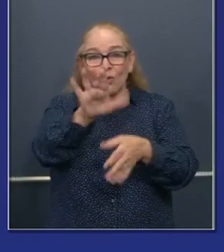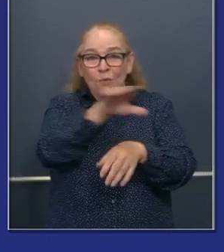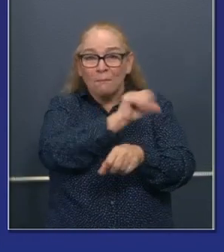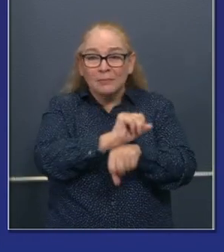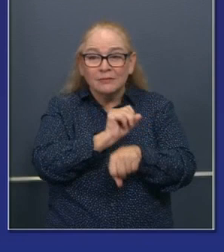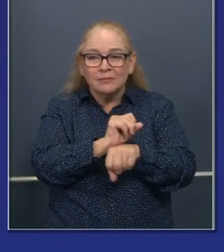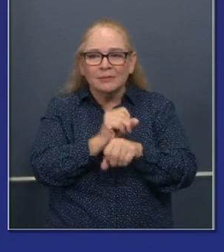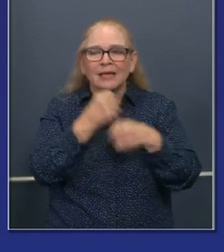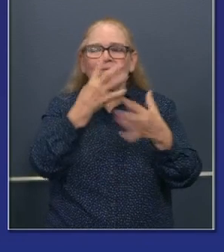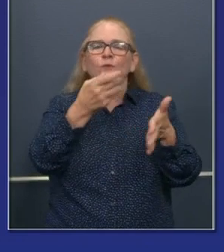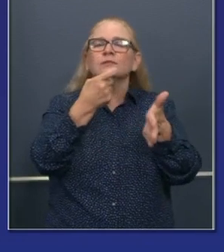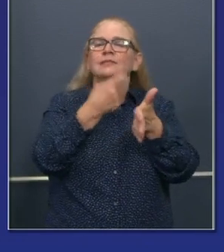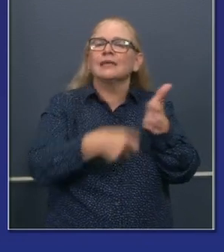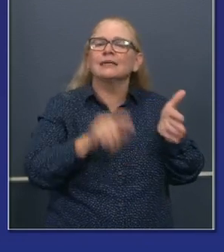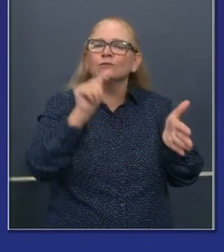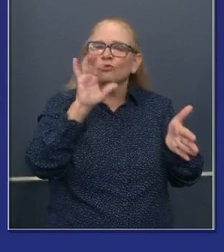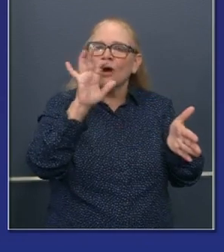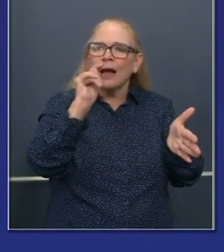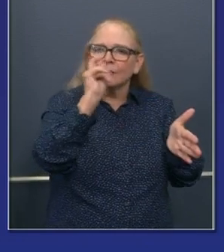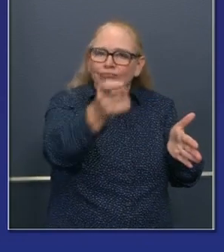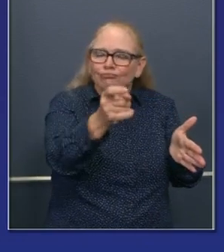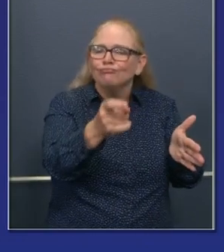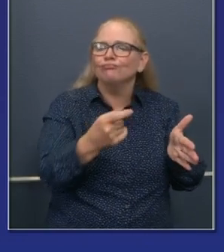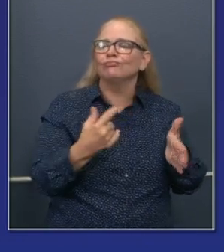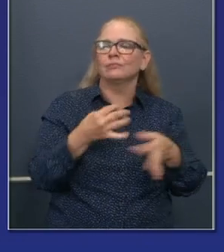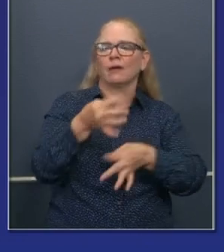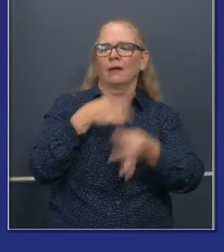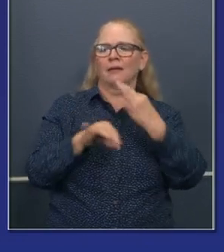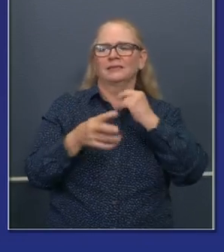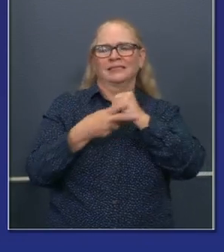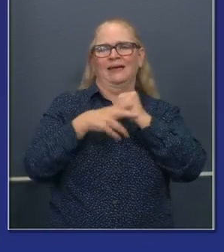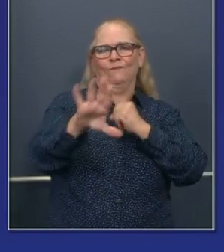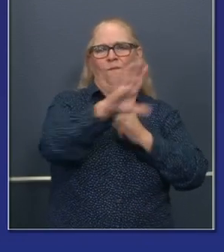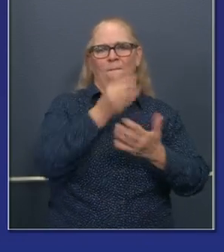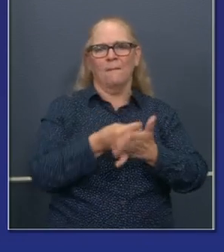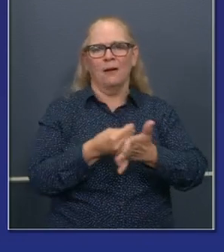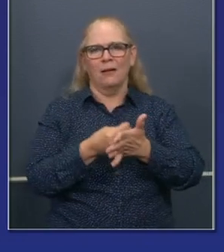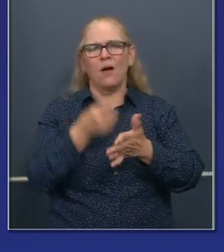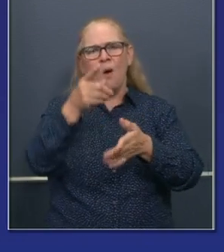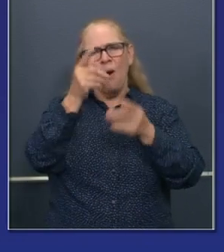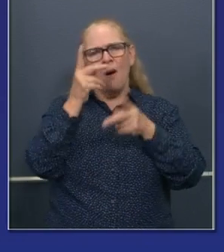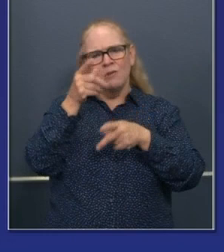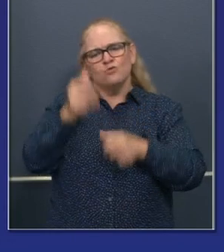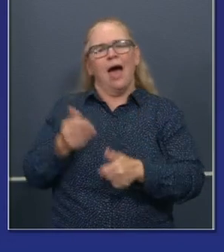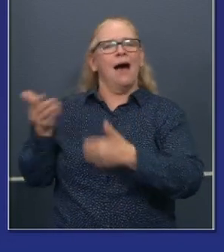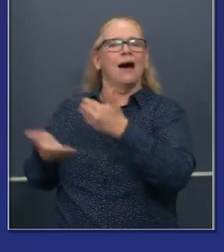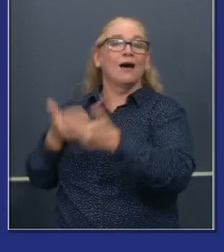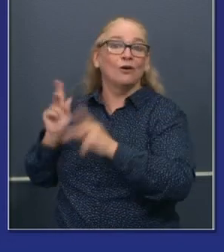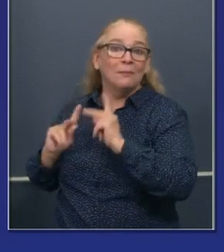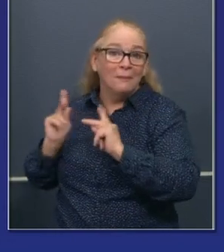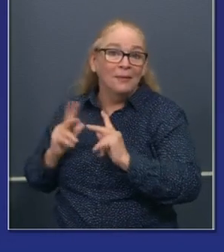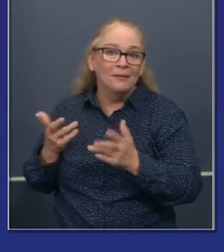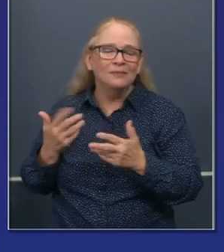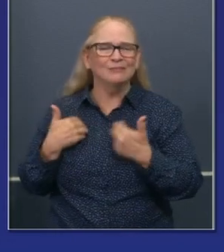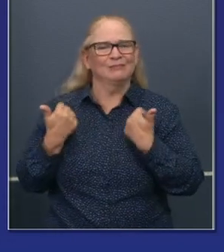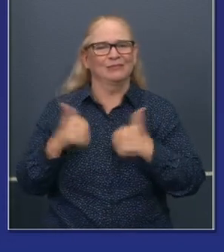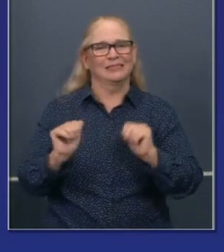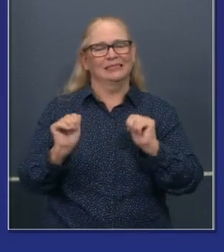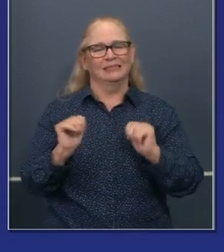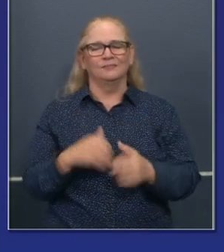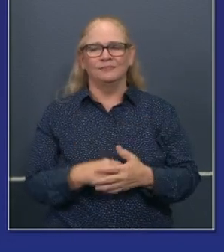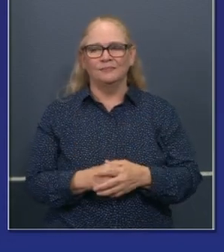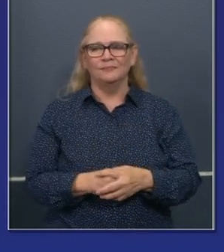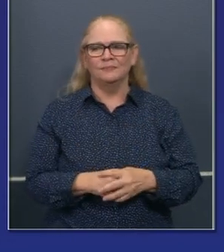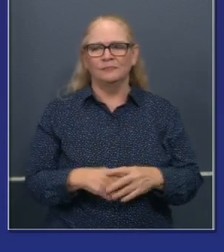ideas, our task force presented, uh, some new ideas as well. We refer to it as a main street hiring credit because we really want to focus on